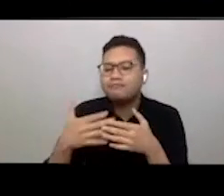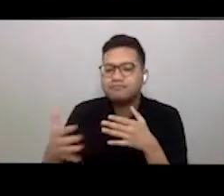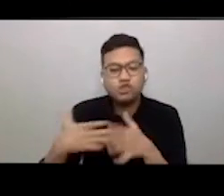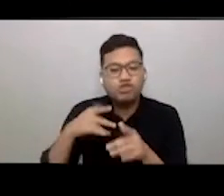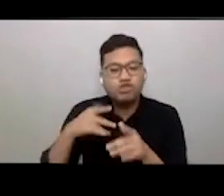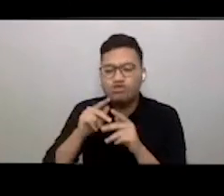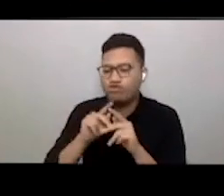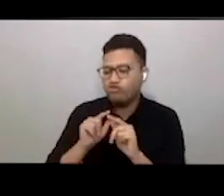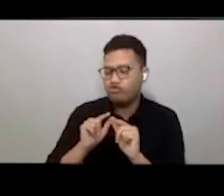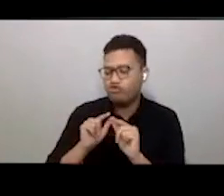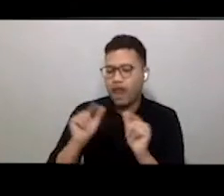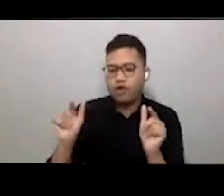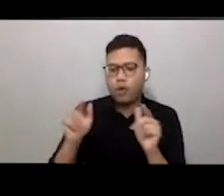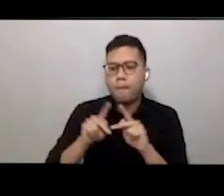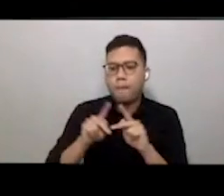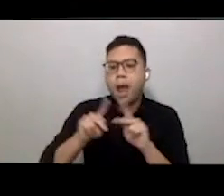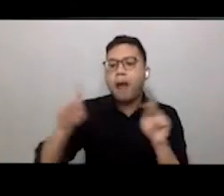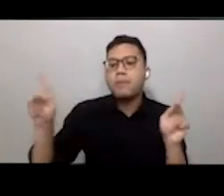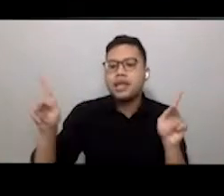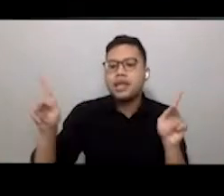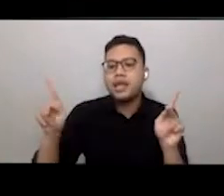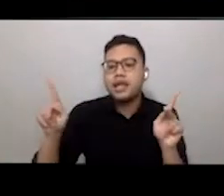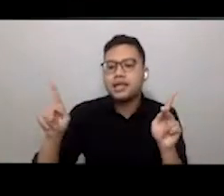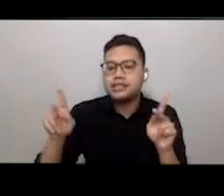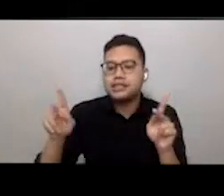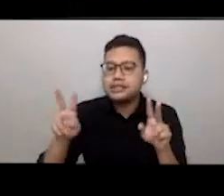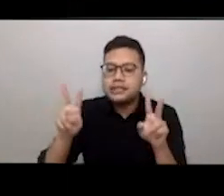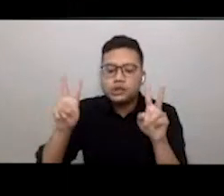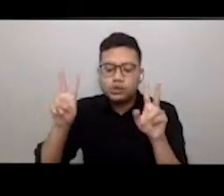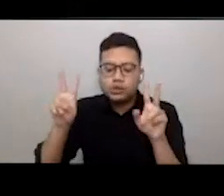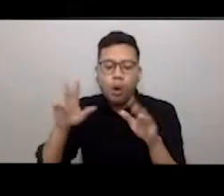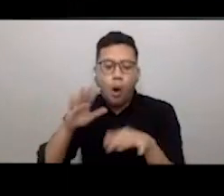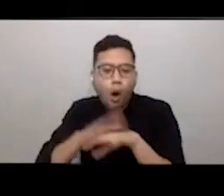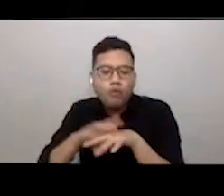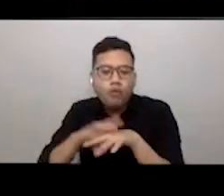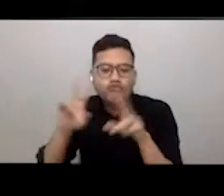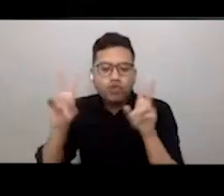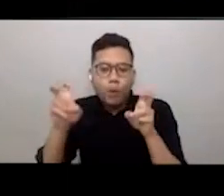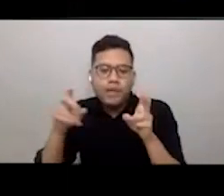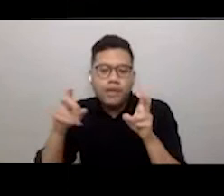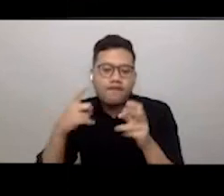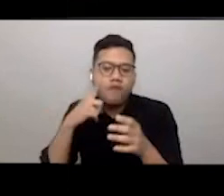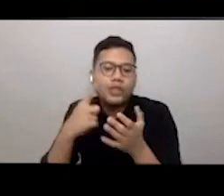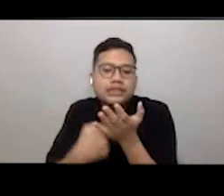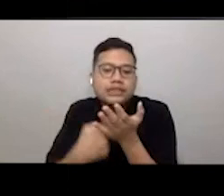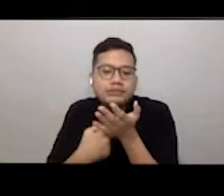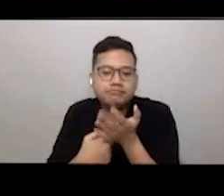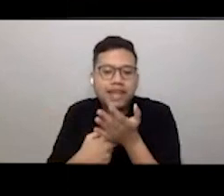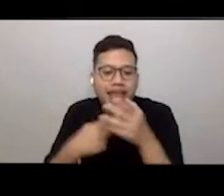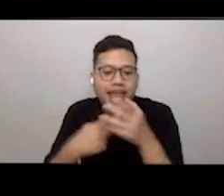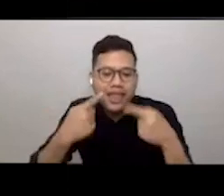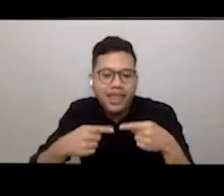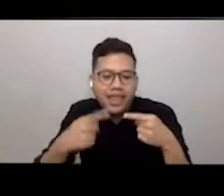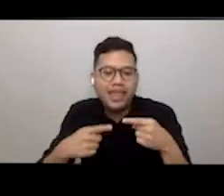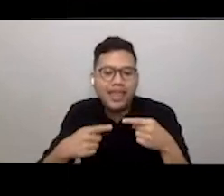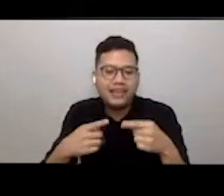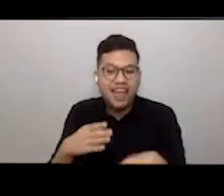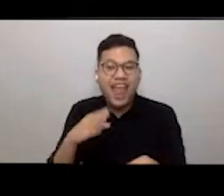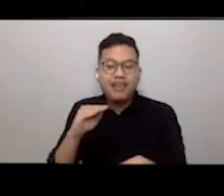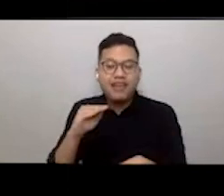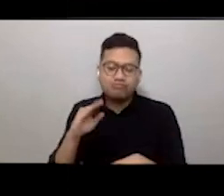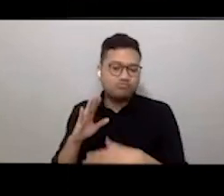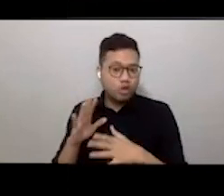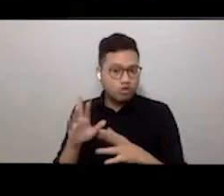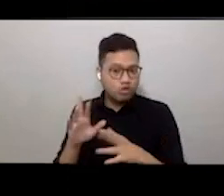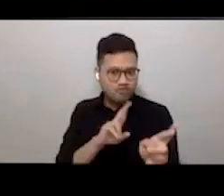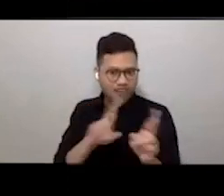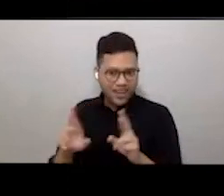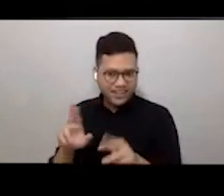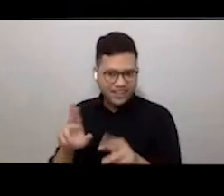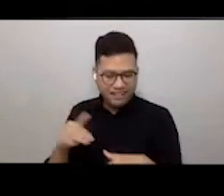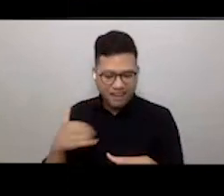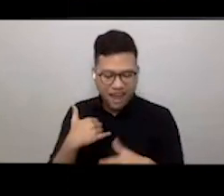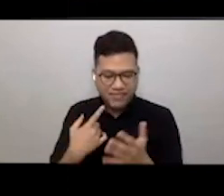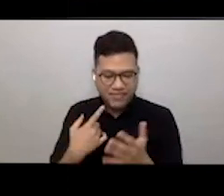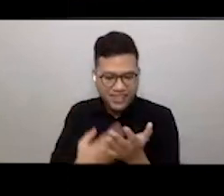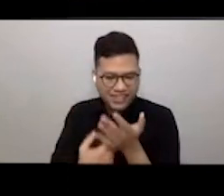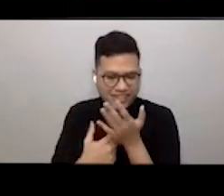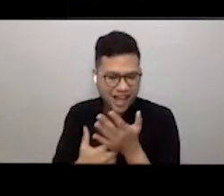on areas of topical debate, and to be prepared to launch into a bit of a discussion with that audience.